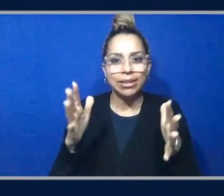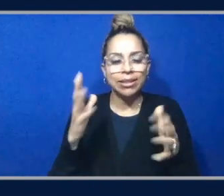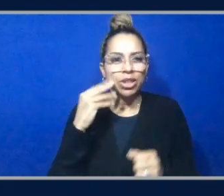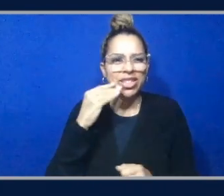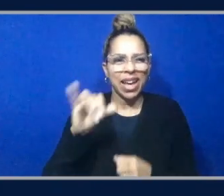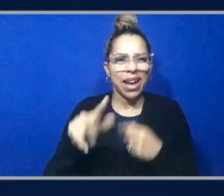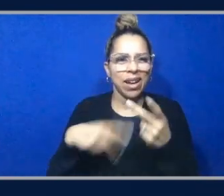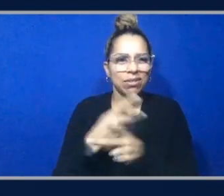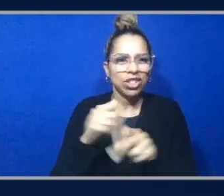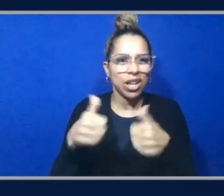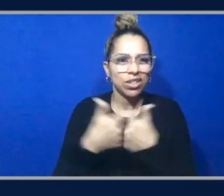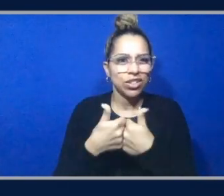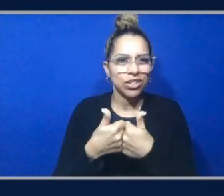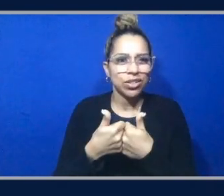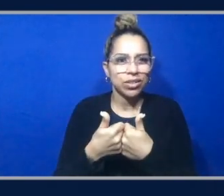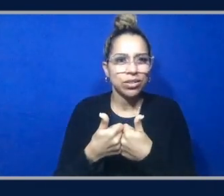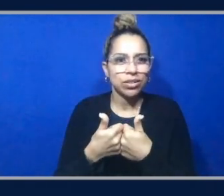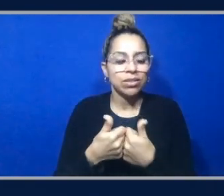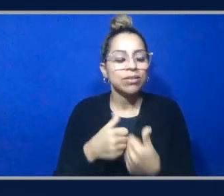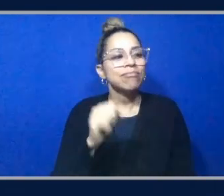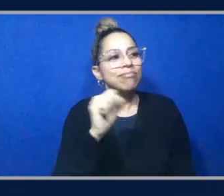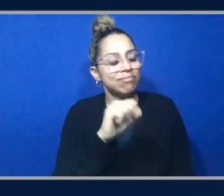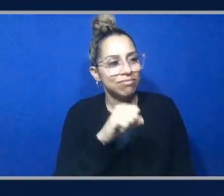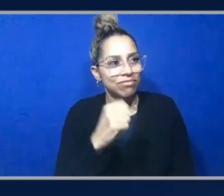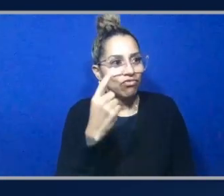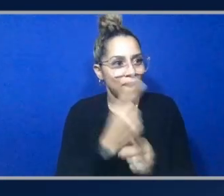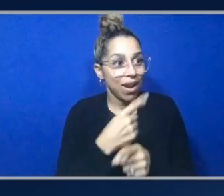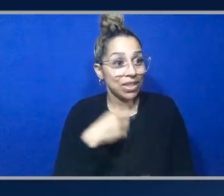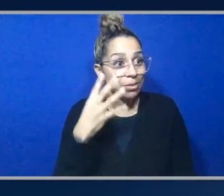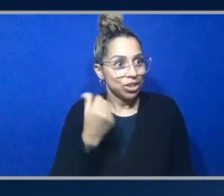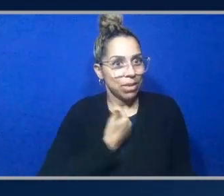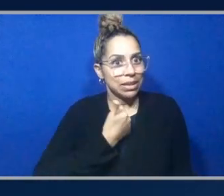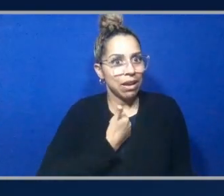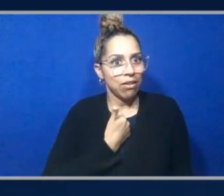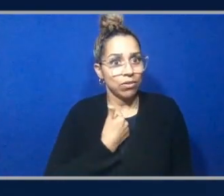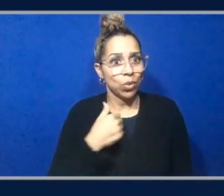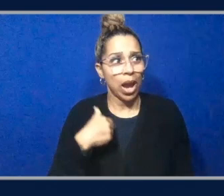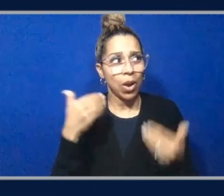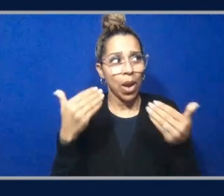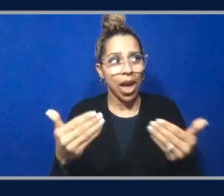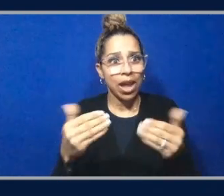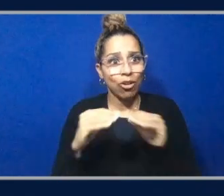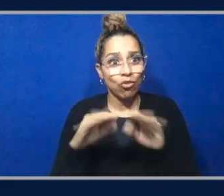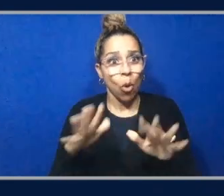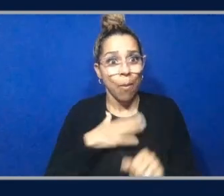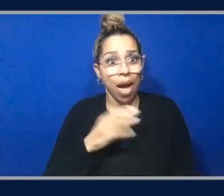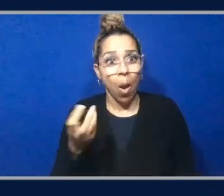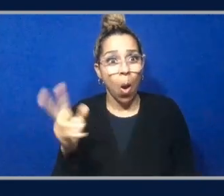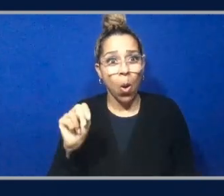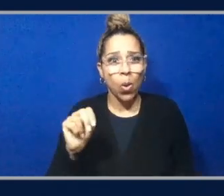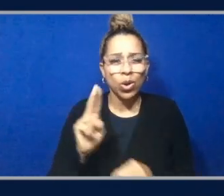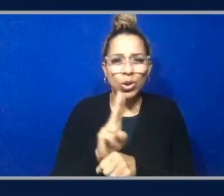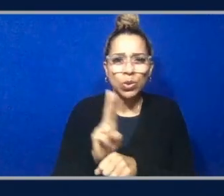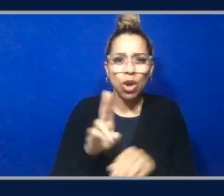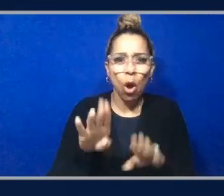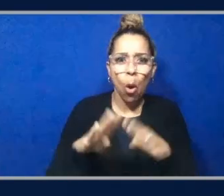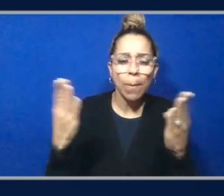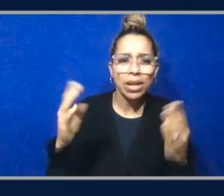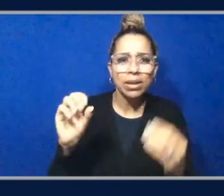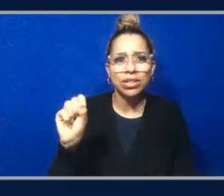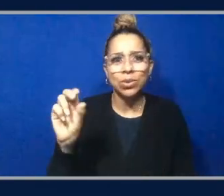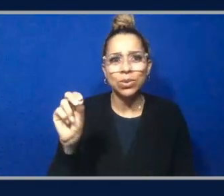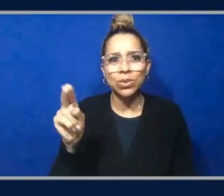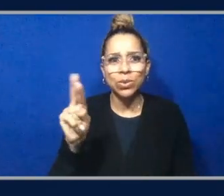i've faced this dilemma do i roll my own or do i try to use some open source or some come you know